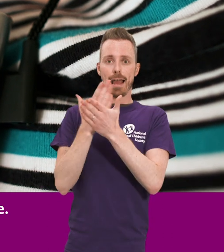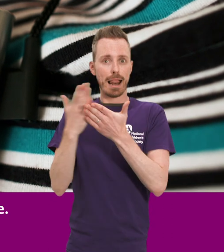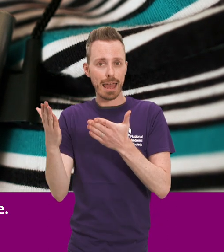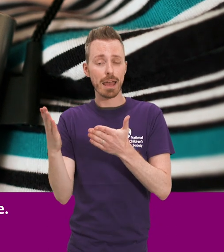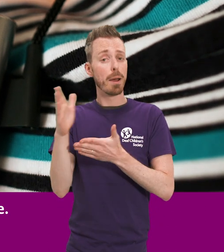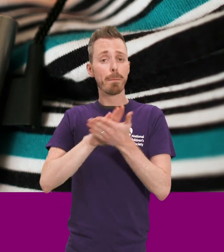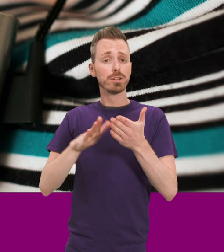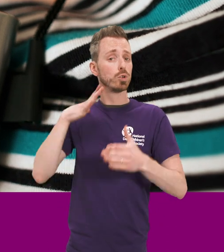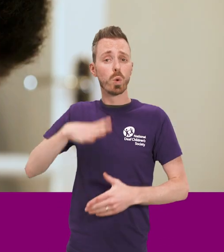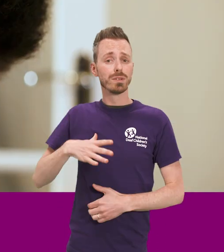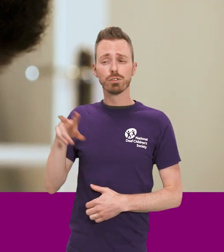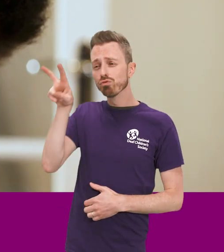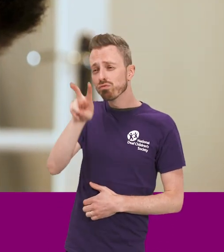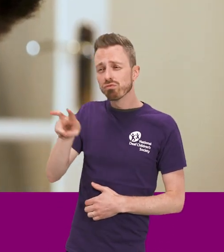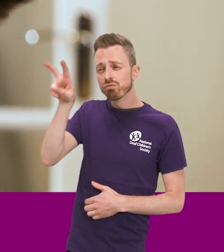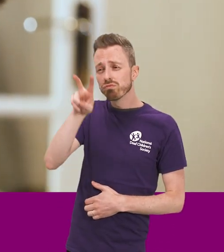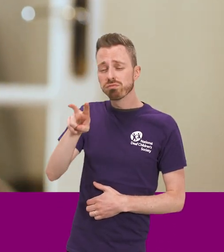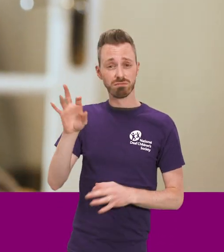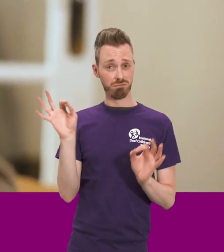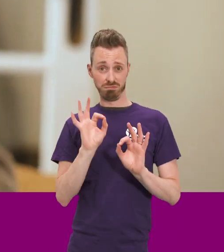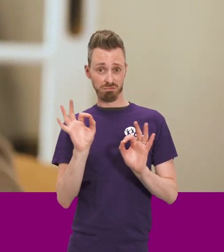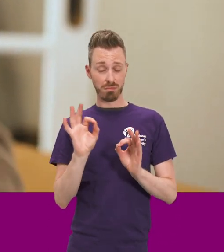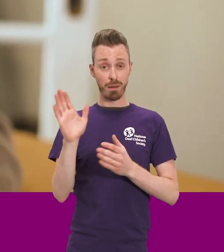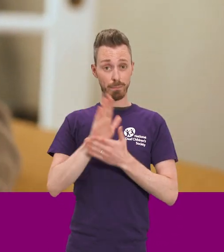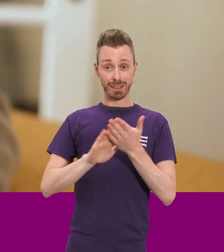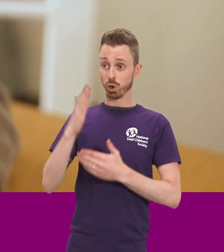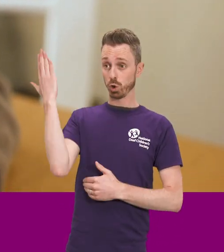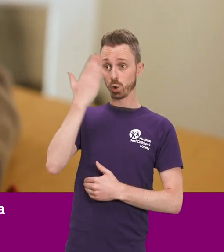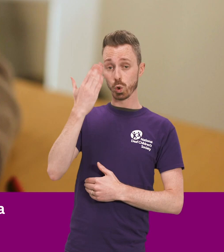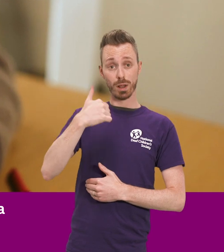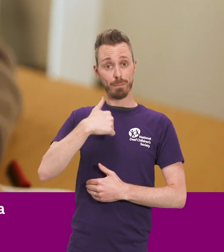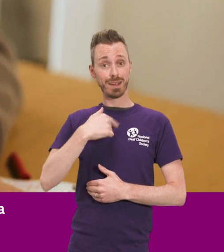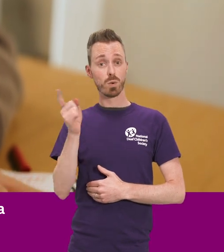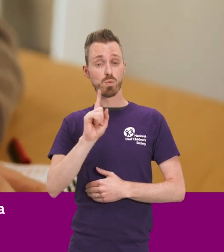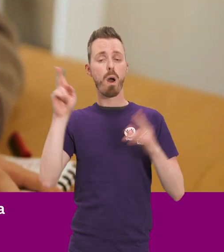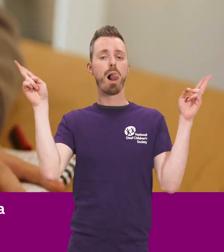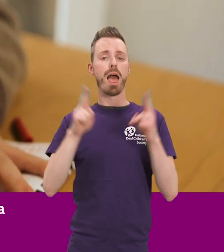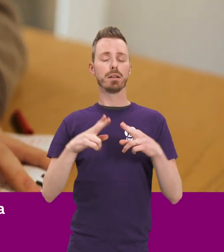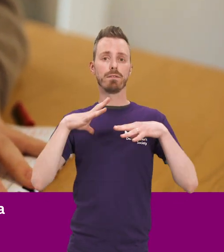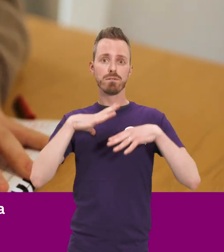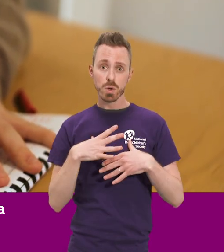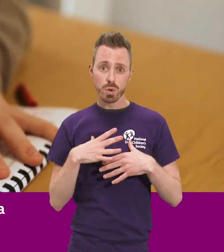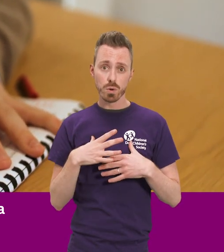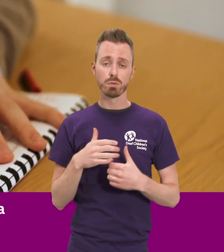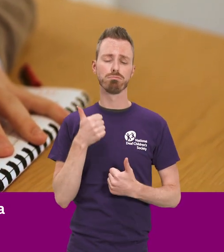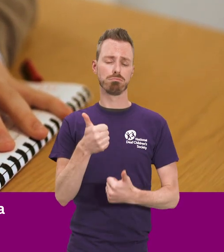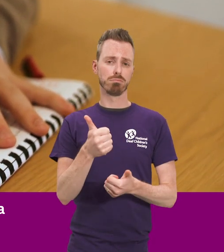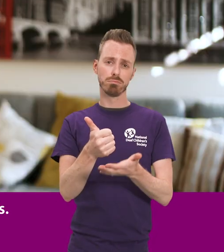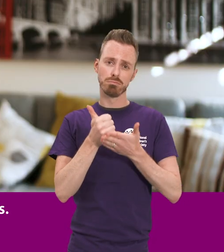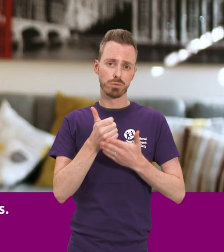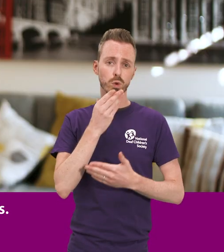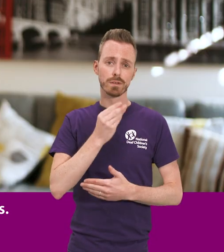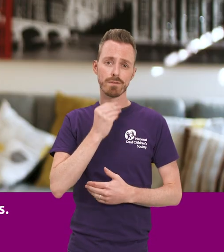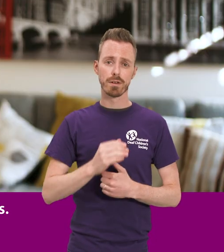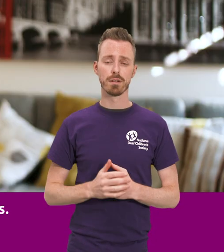right in front of someone. It reduces the amount that I have to rely on the operating in school and what that functionally means is I end up a lot less tired